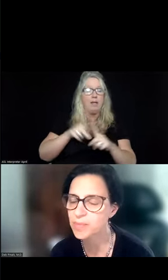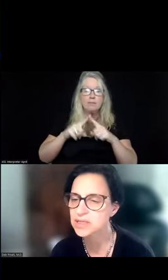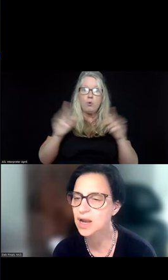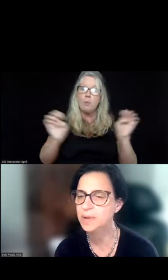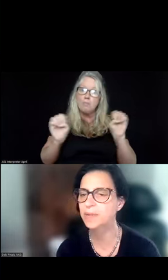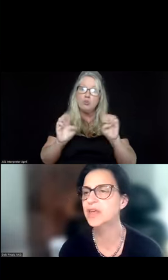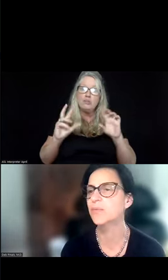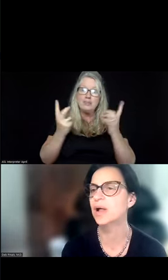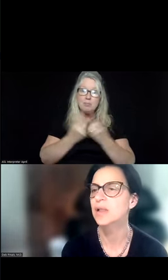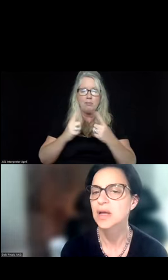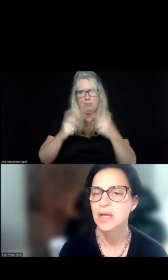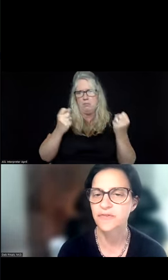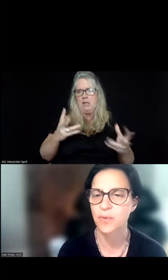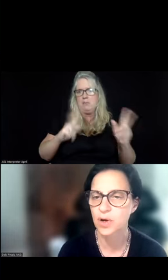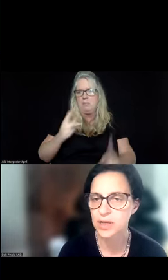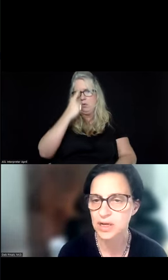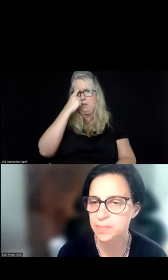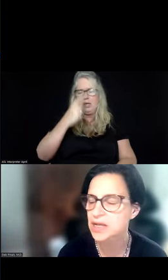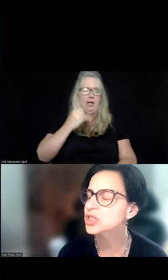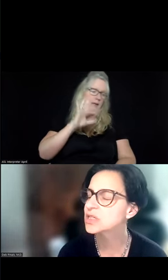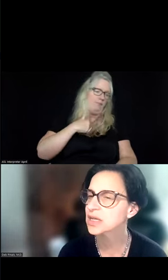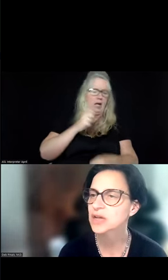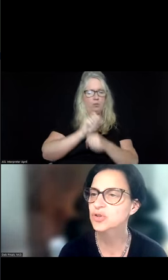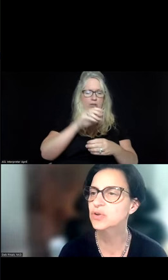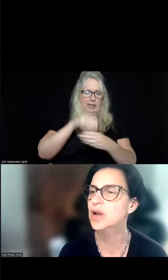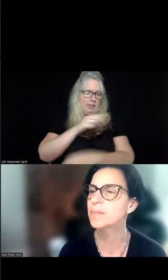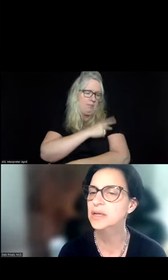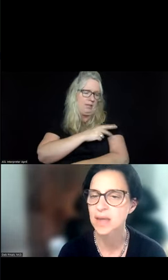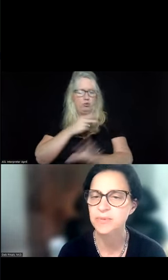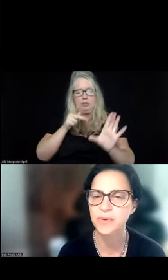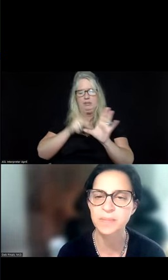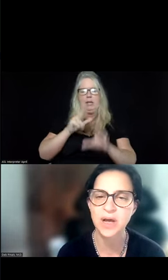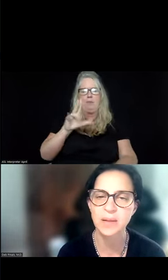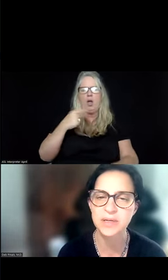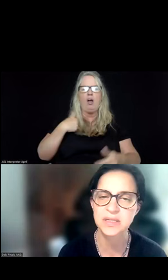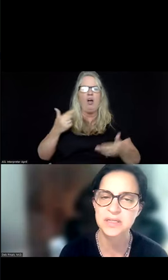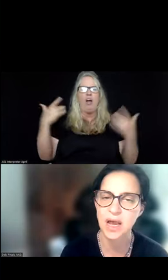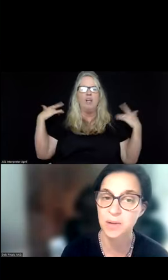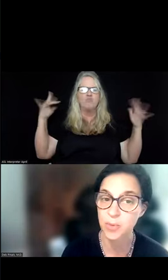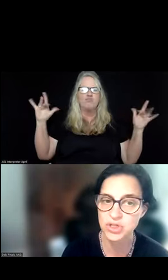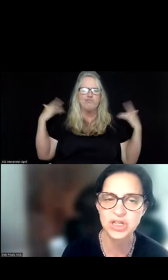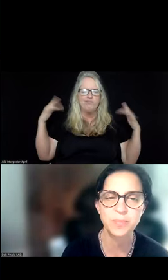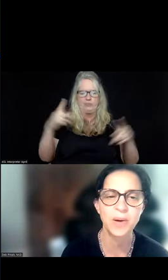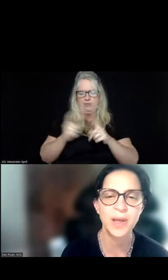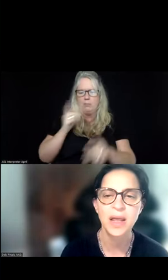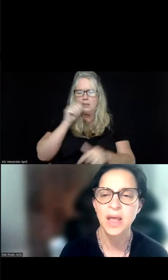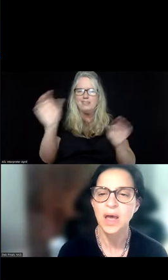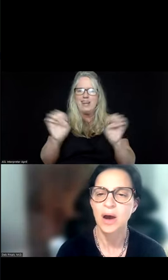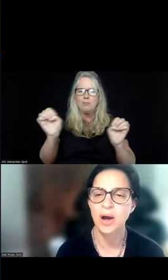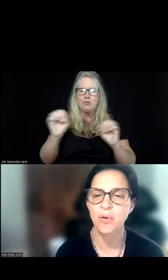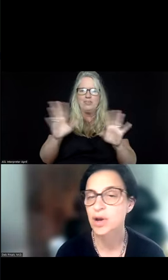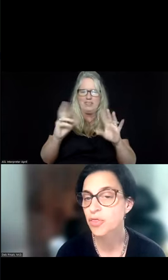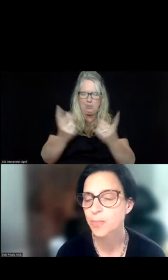departments. A lot of people think, well, if I work in an inpatient psychiatric unit, I'm exempt from EMTALA because it's not an emergency department